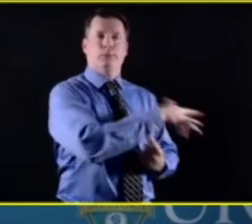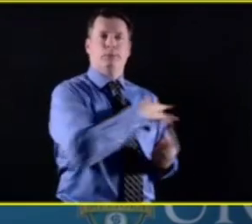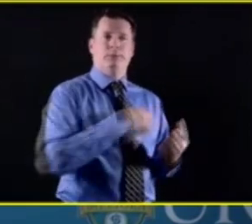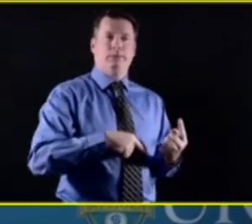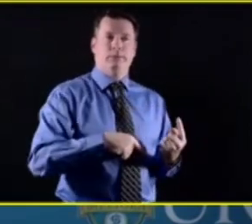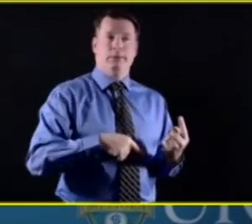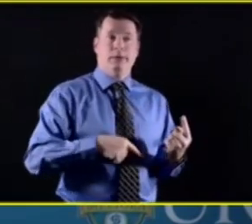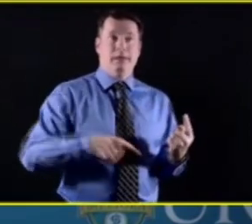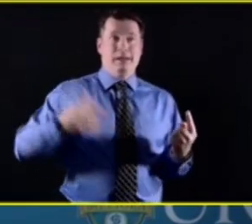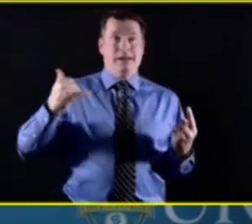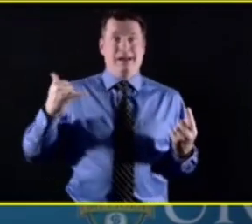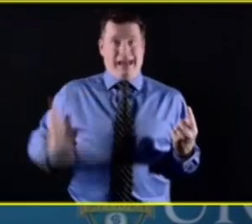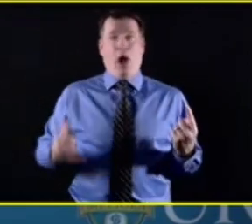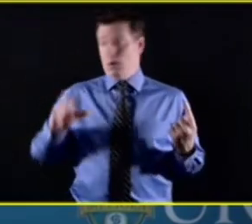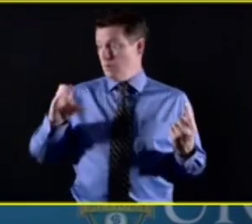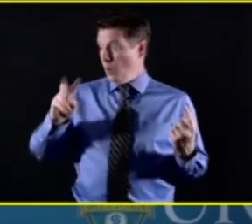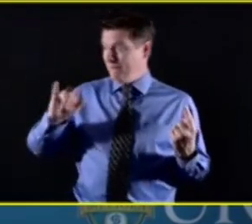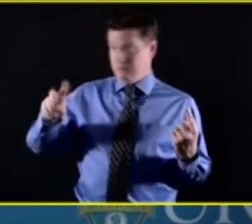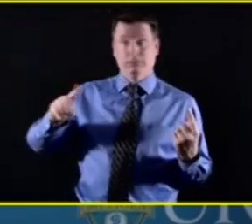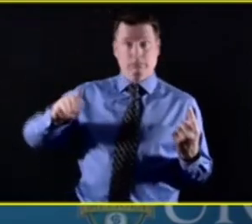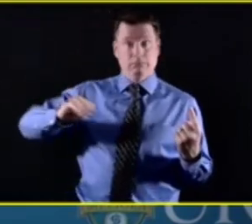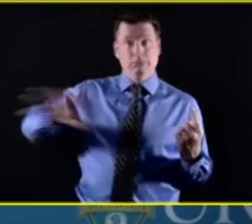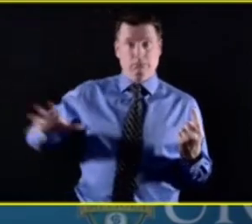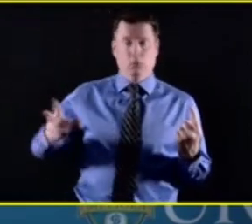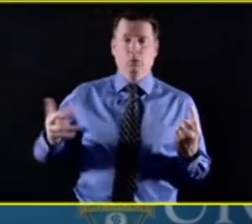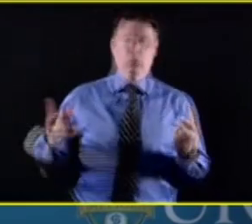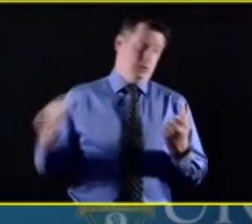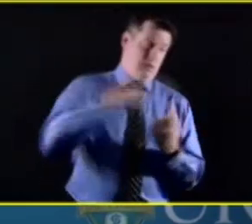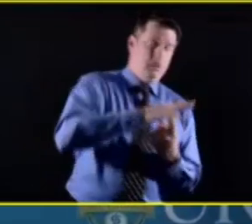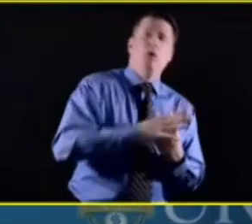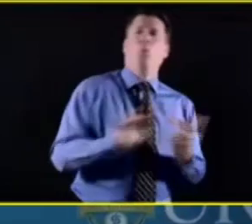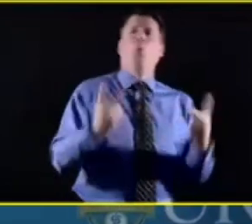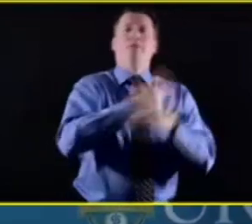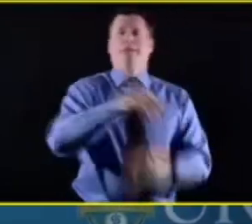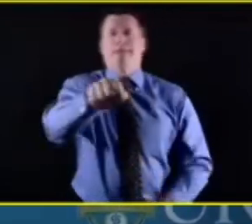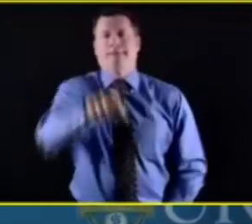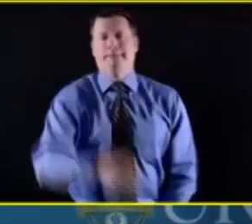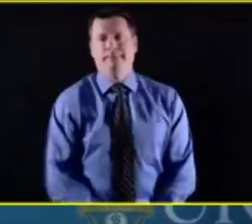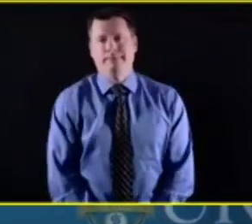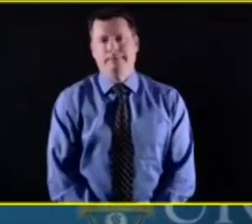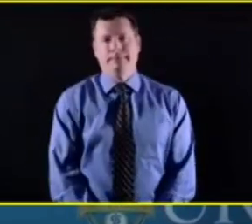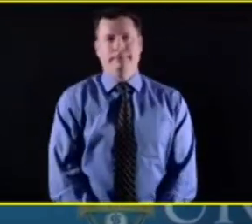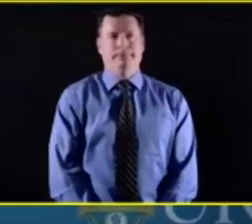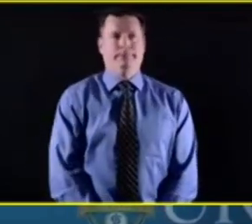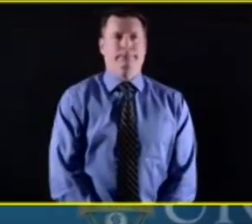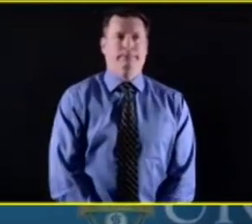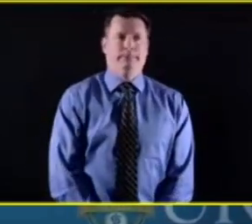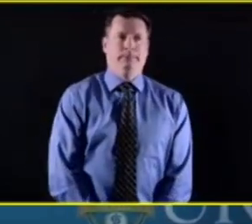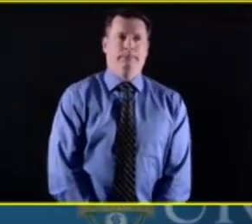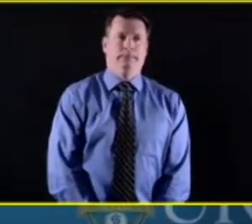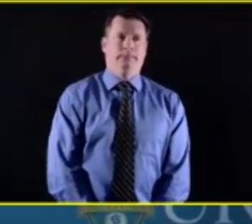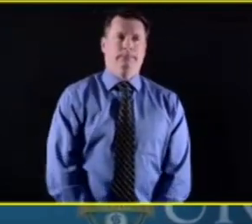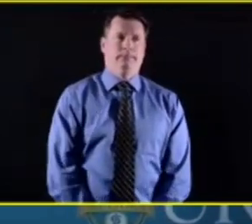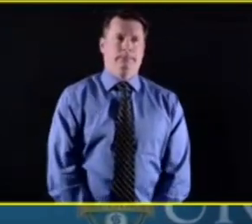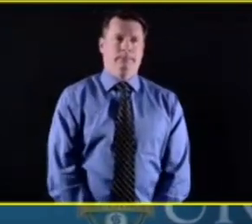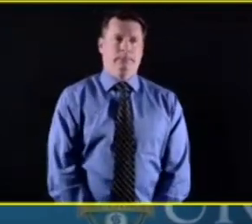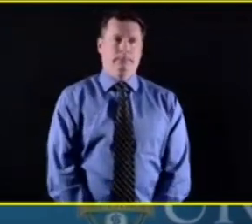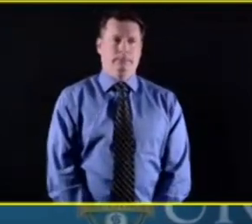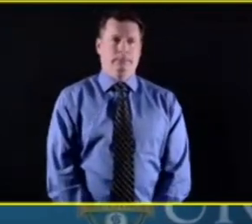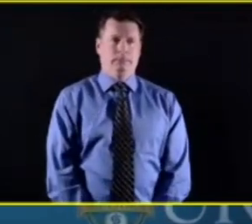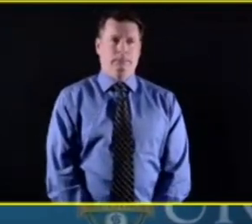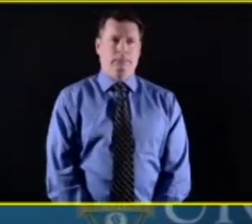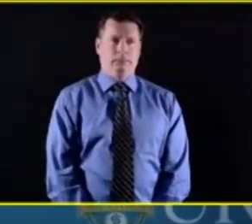people who, who do just fine with that. loneliness is the key here. It's the subjective experience